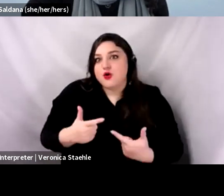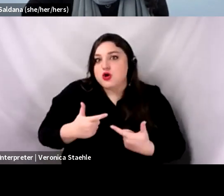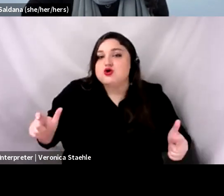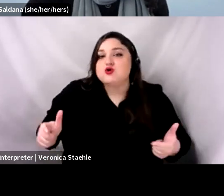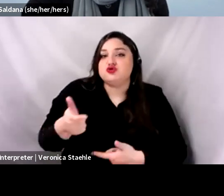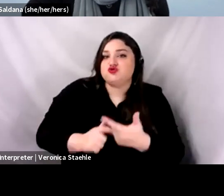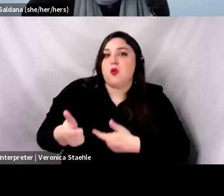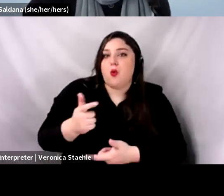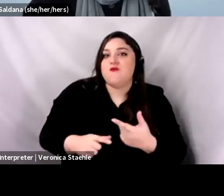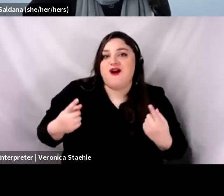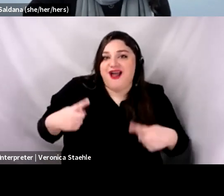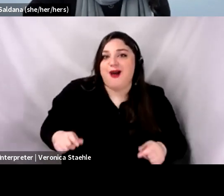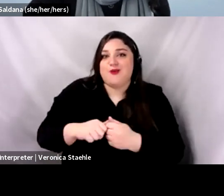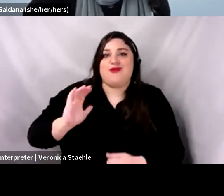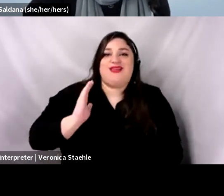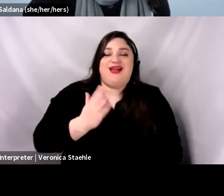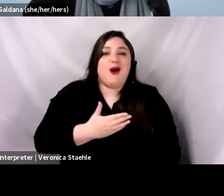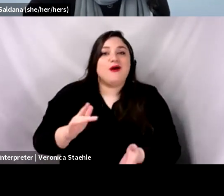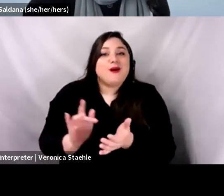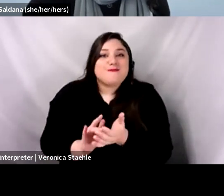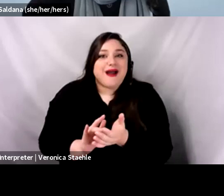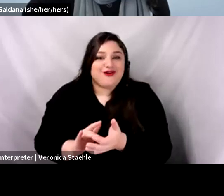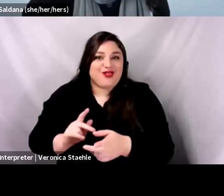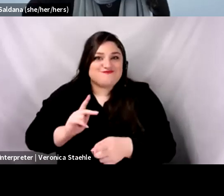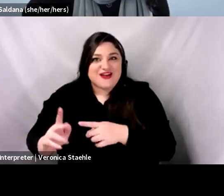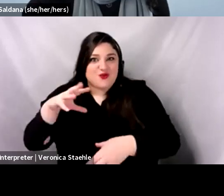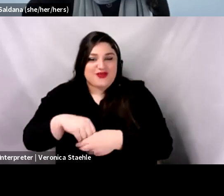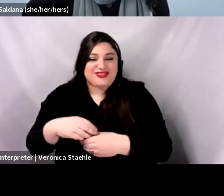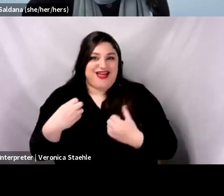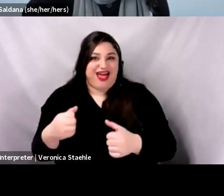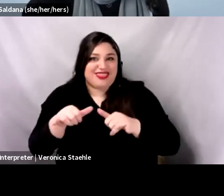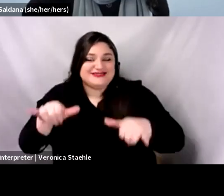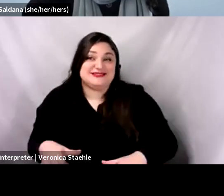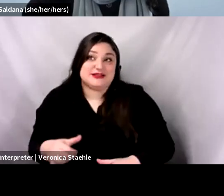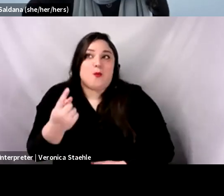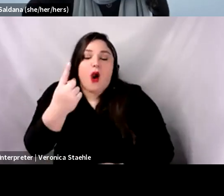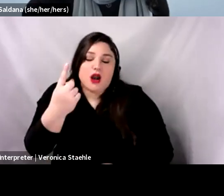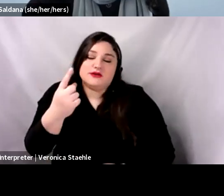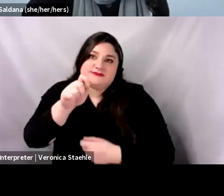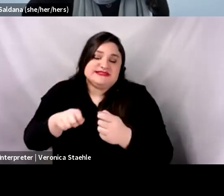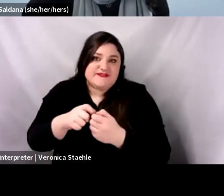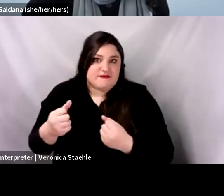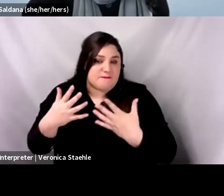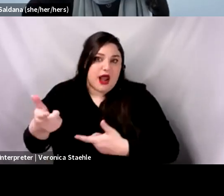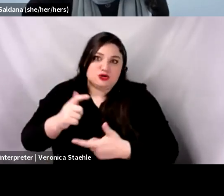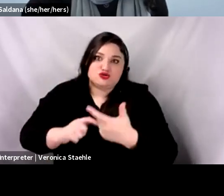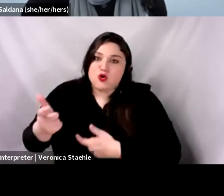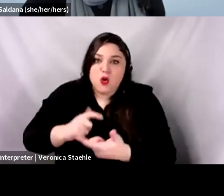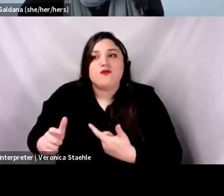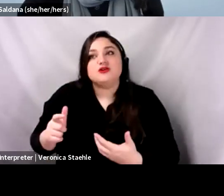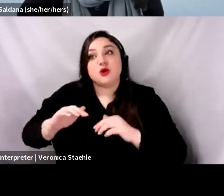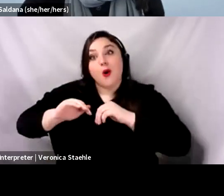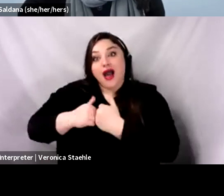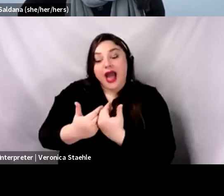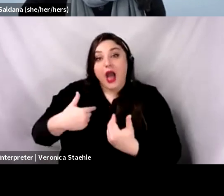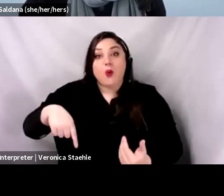assistants in, uh, the health system, one of the health systems that we're working with. And exactly how we're going to account for that, I think, is